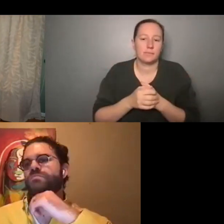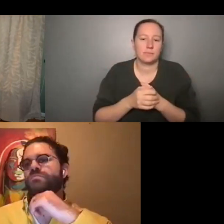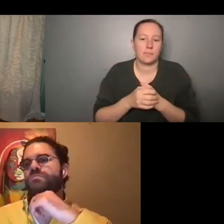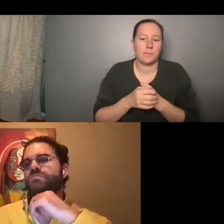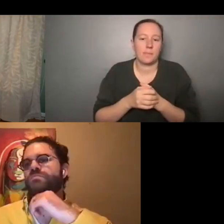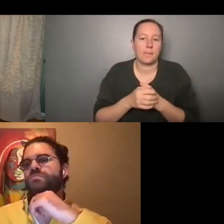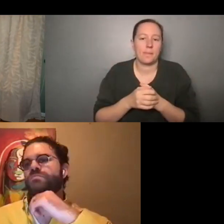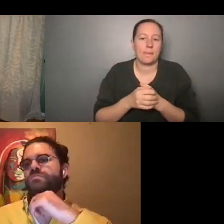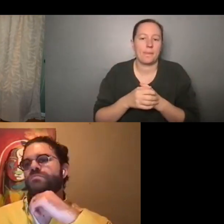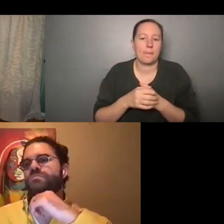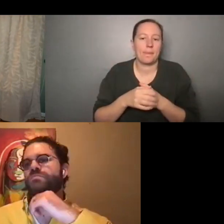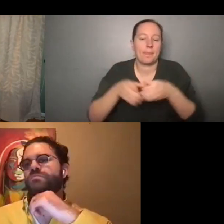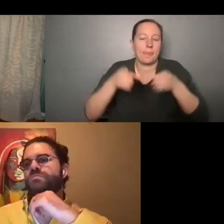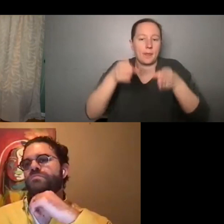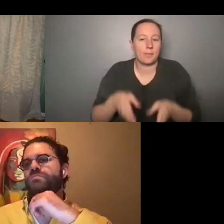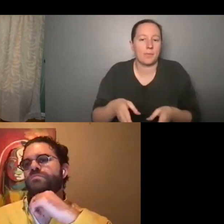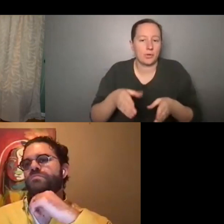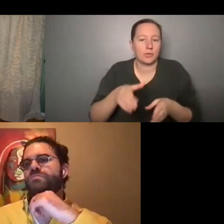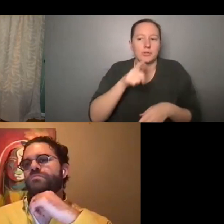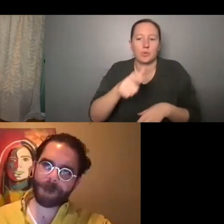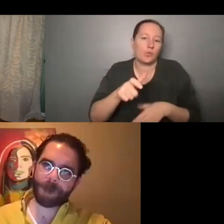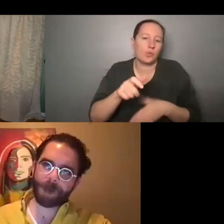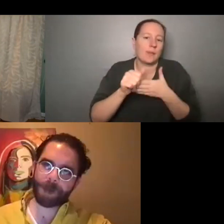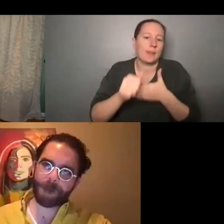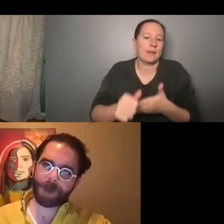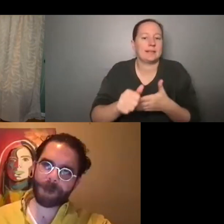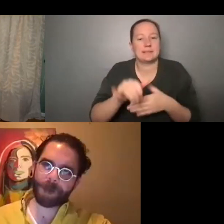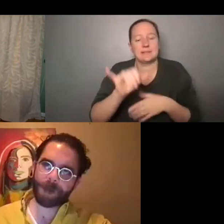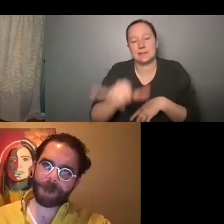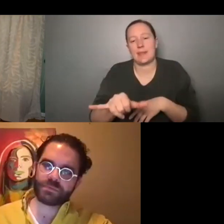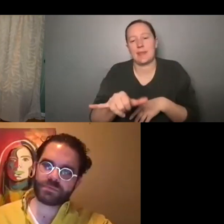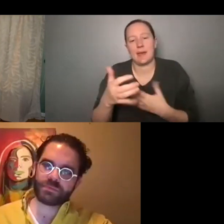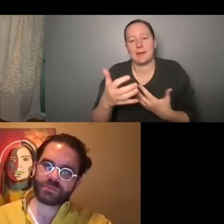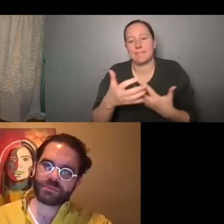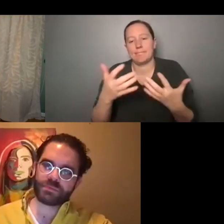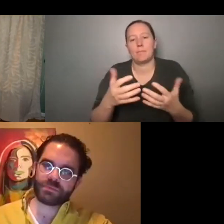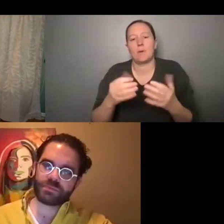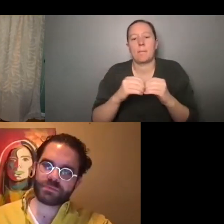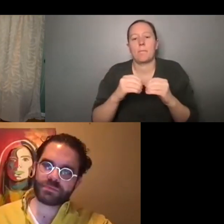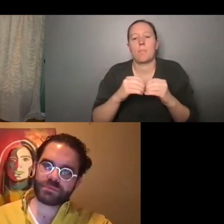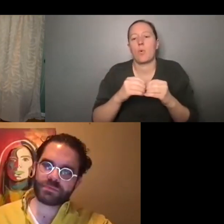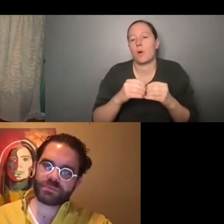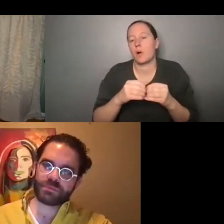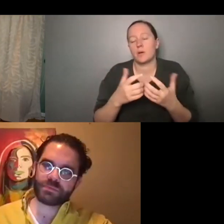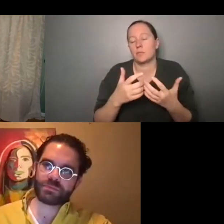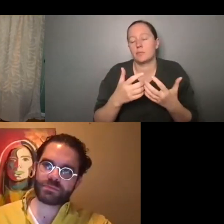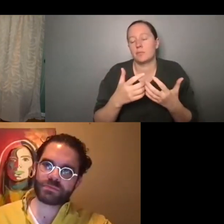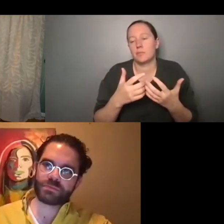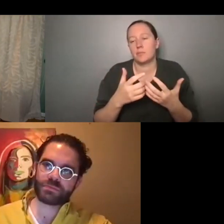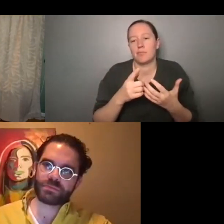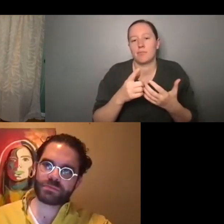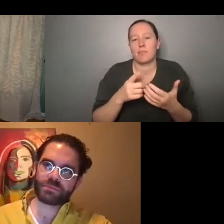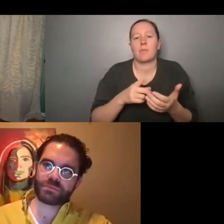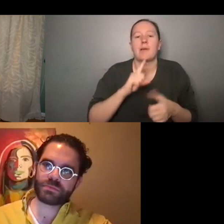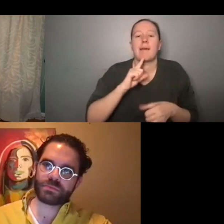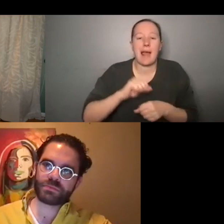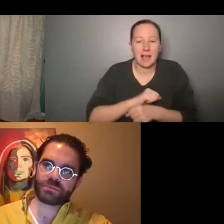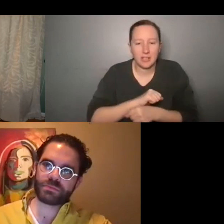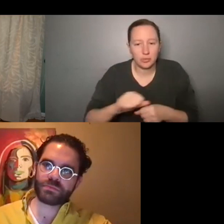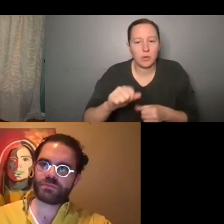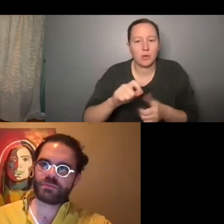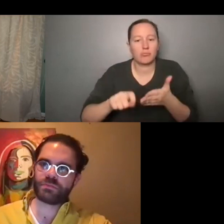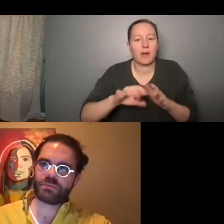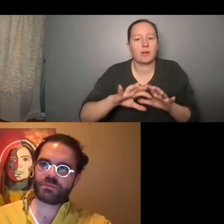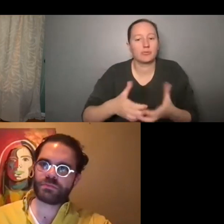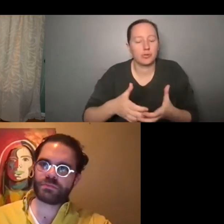of person to oversee it. So there, it gives a little bit more legitimacy and, and they'll guide you a little